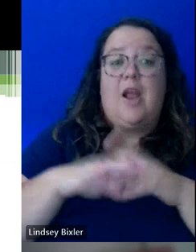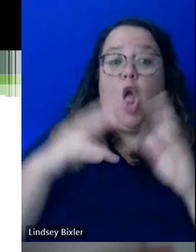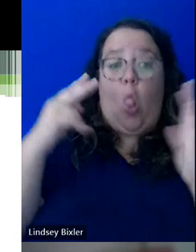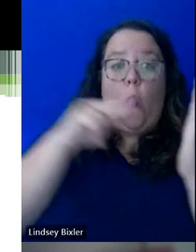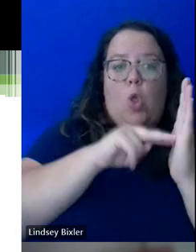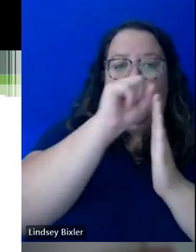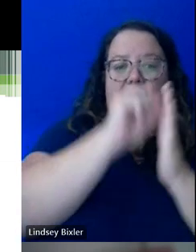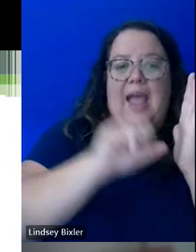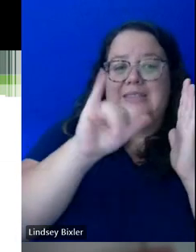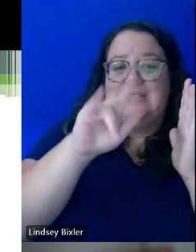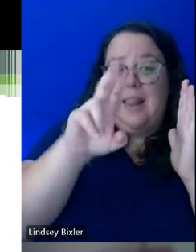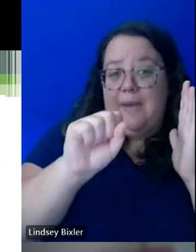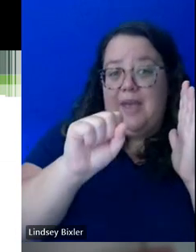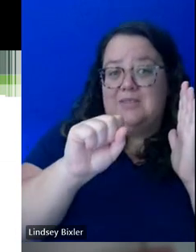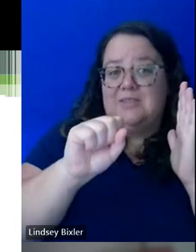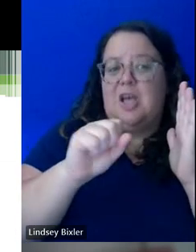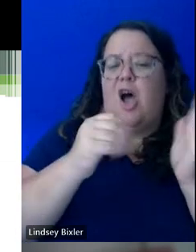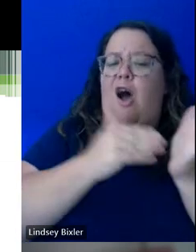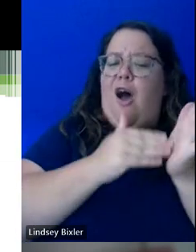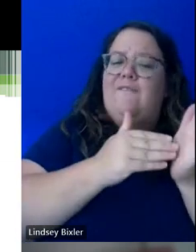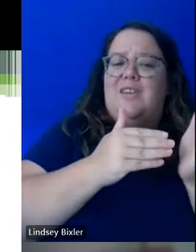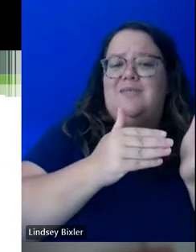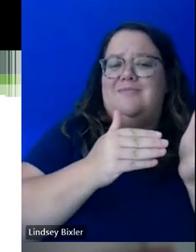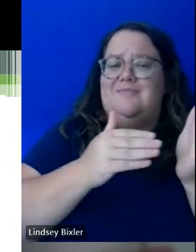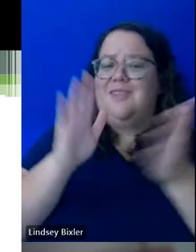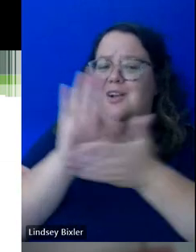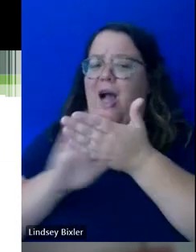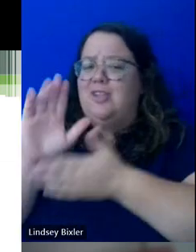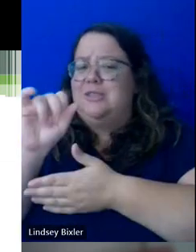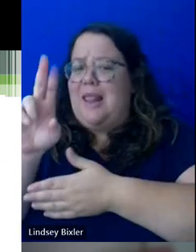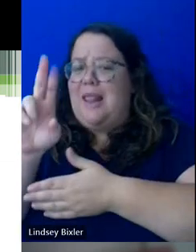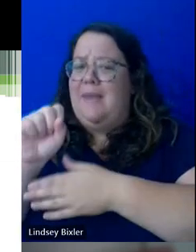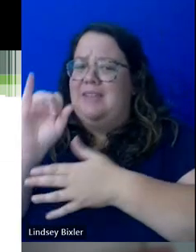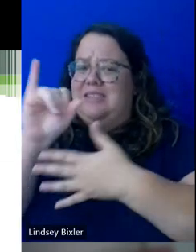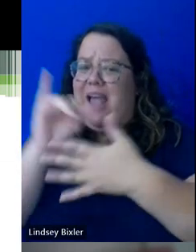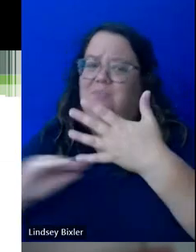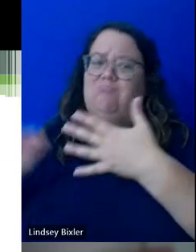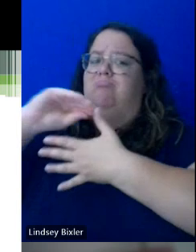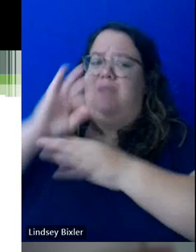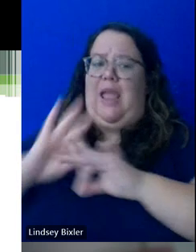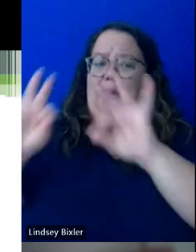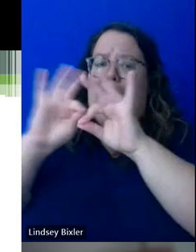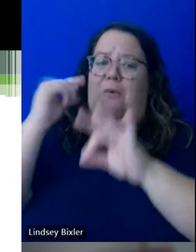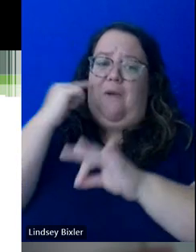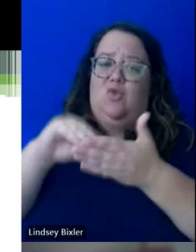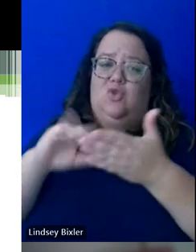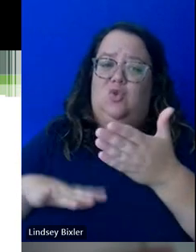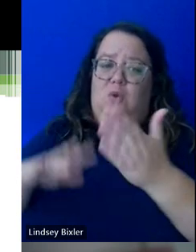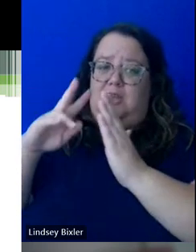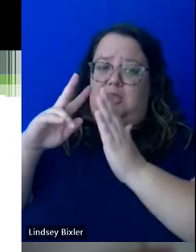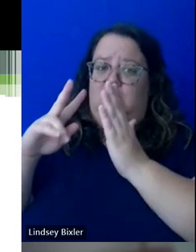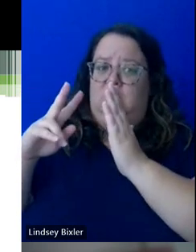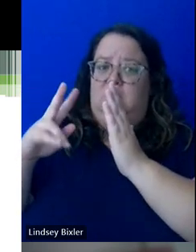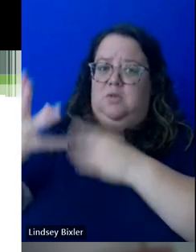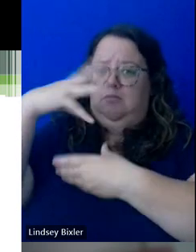school courses may have syllabi, but in college they are really, you know, important for a student to kind of internalize. Generally,